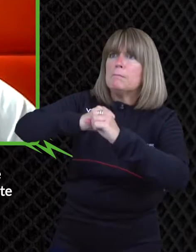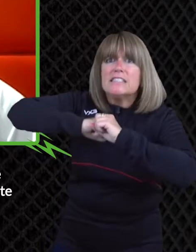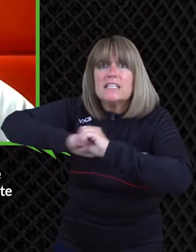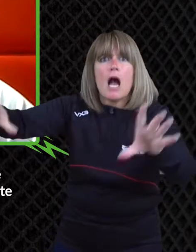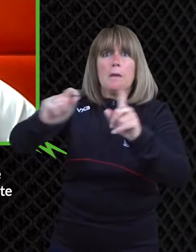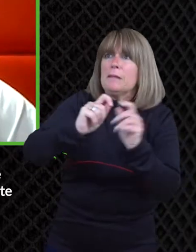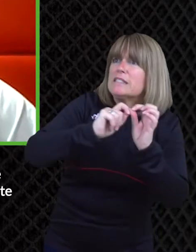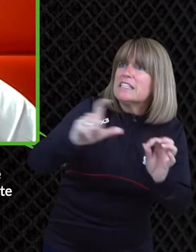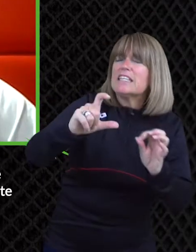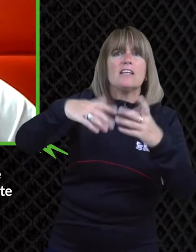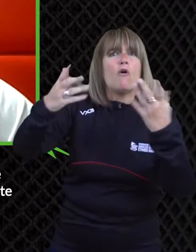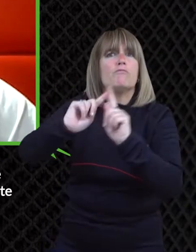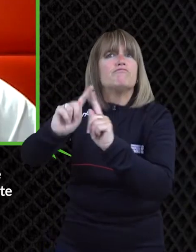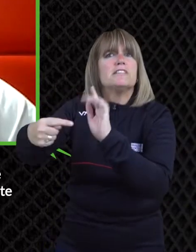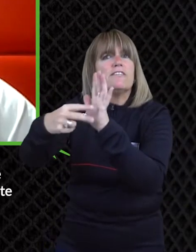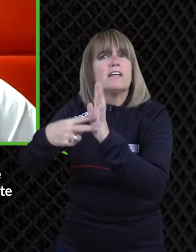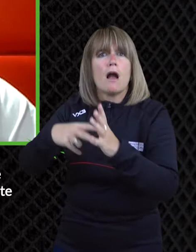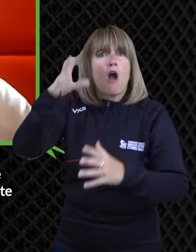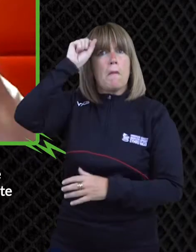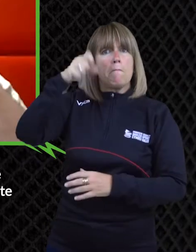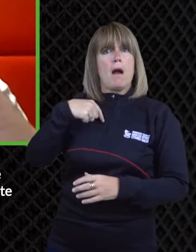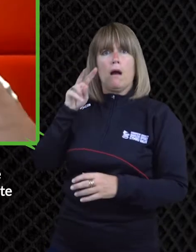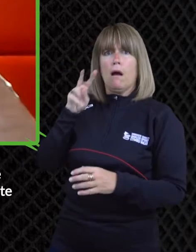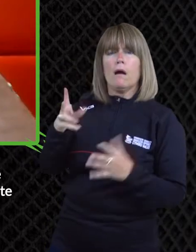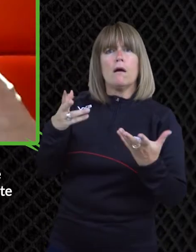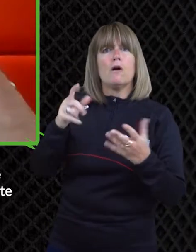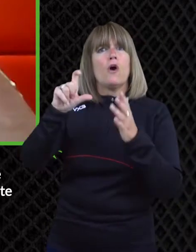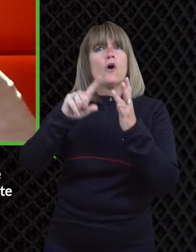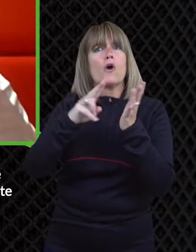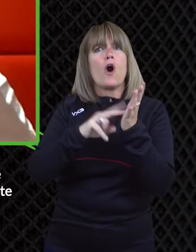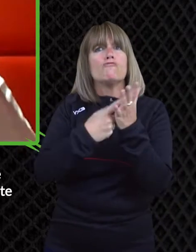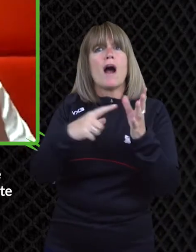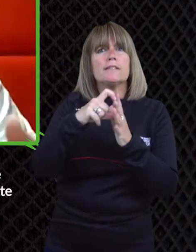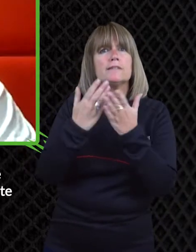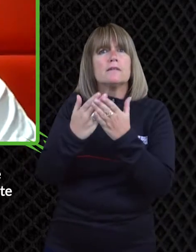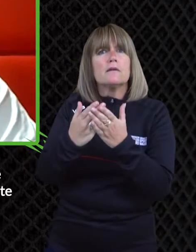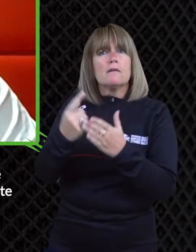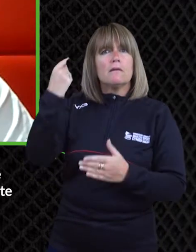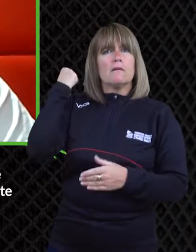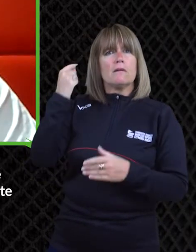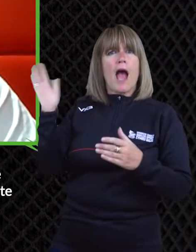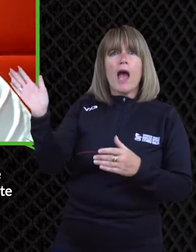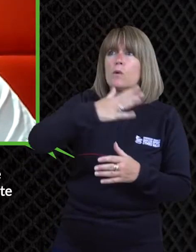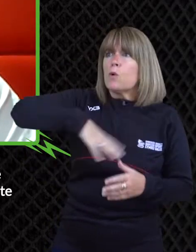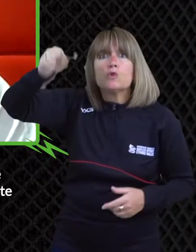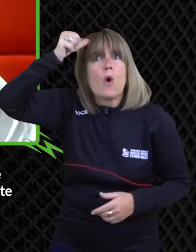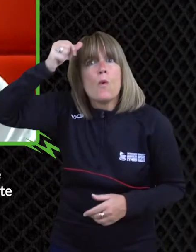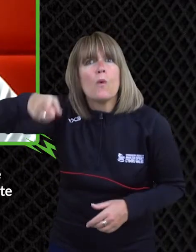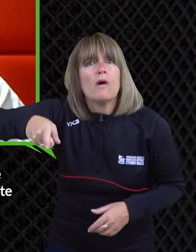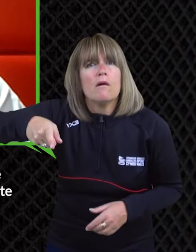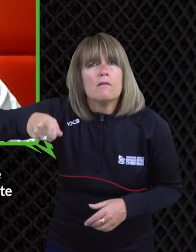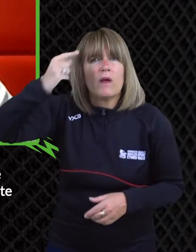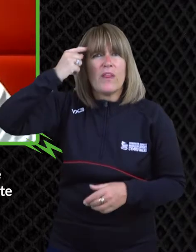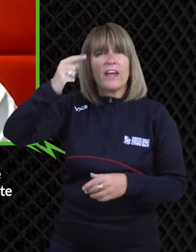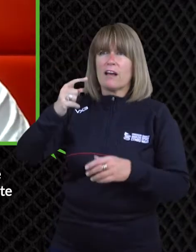anything about it um and we know from studies that people want to see more disabled sport in the media um